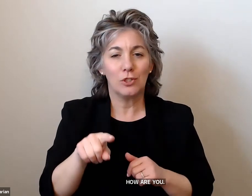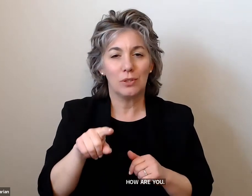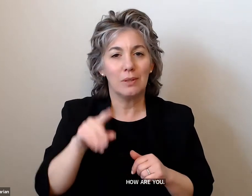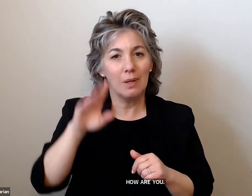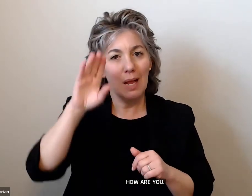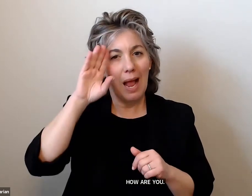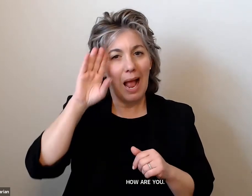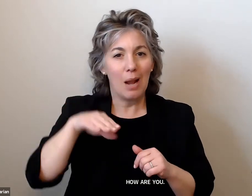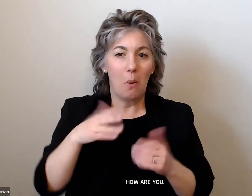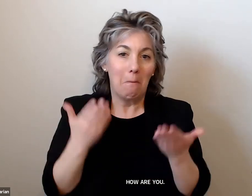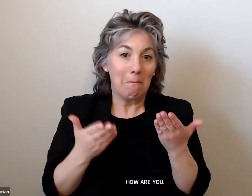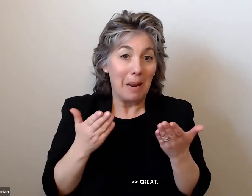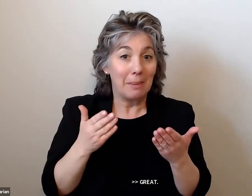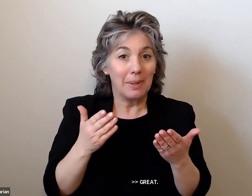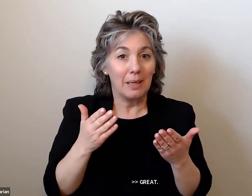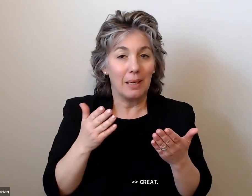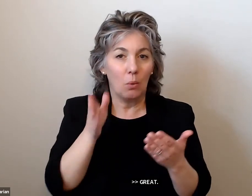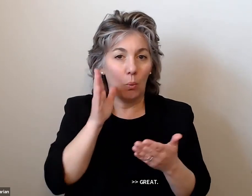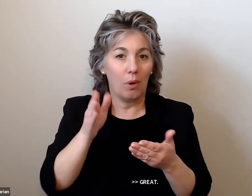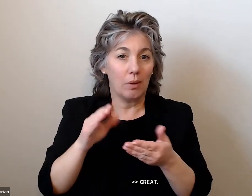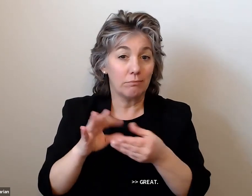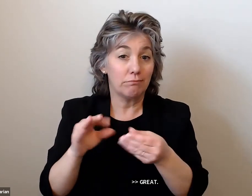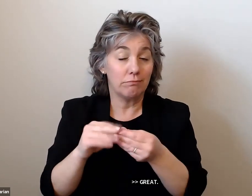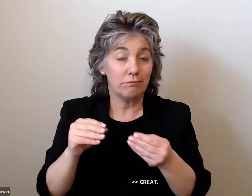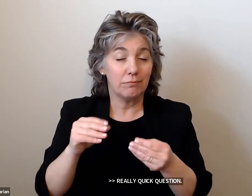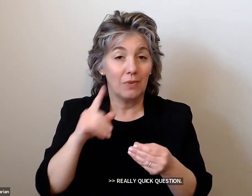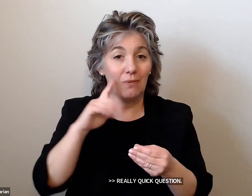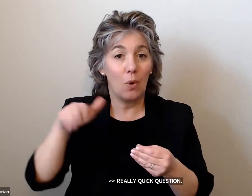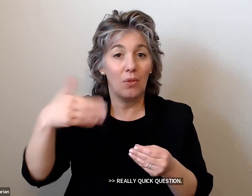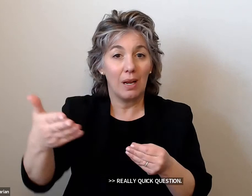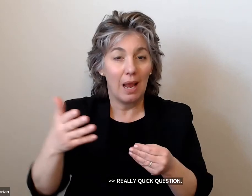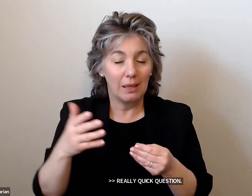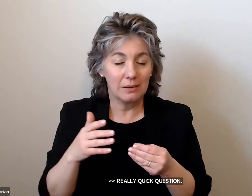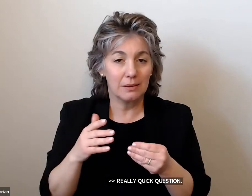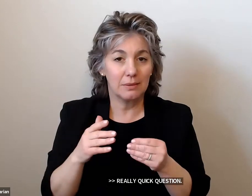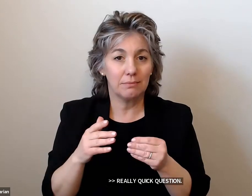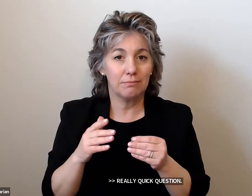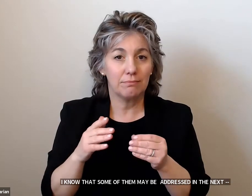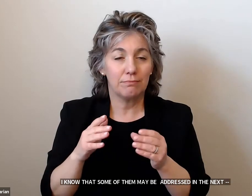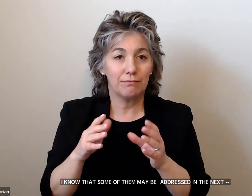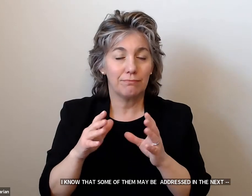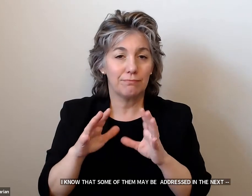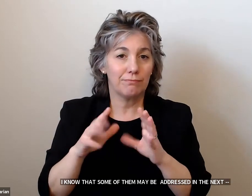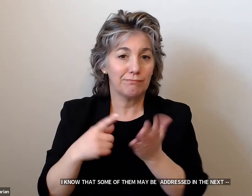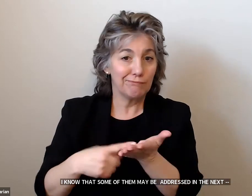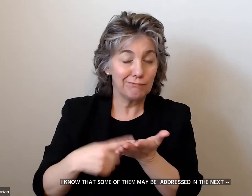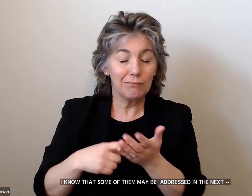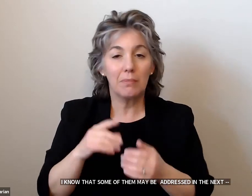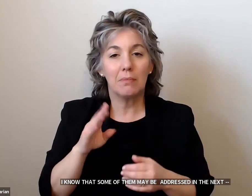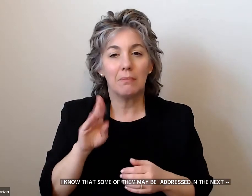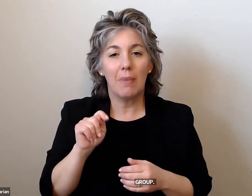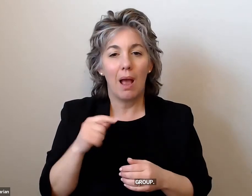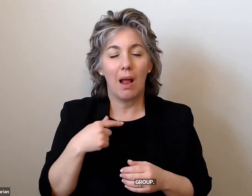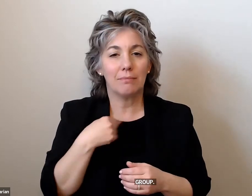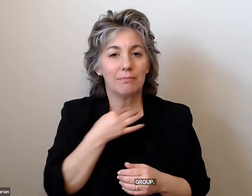some of it may be addressed in the next group. But I would really love to hear